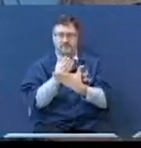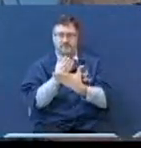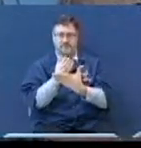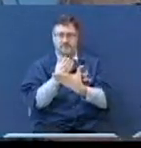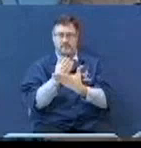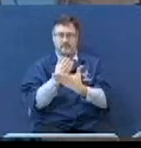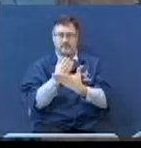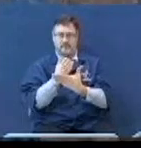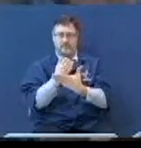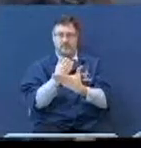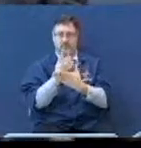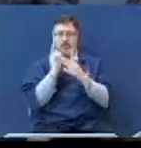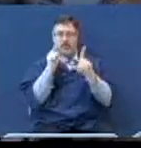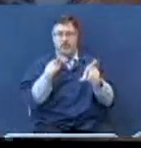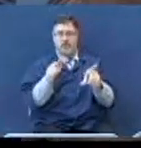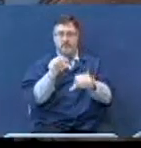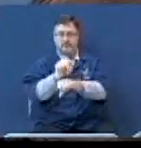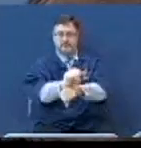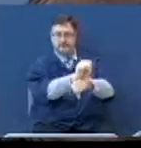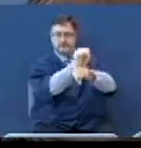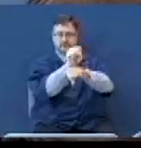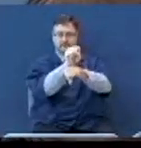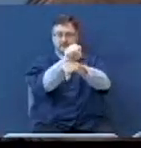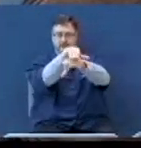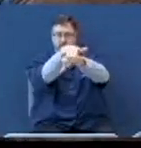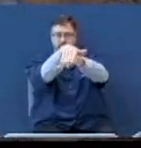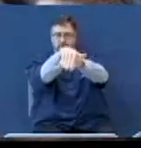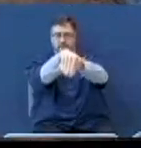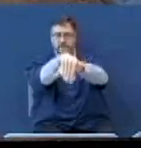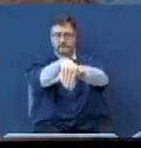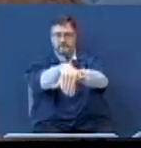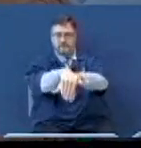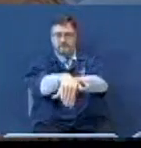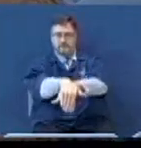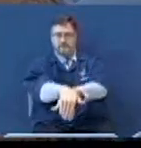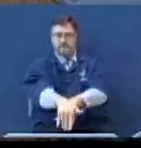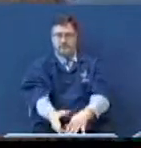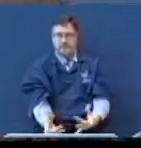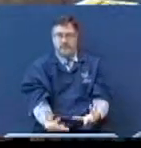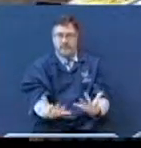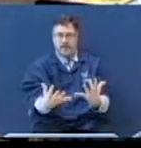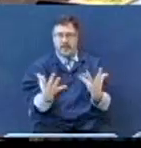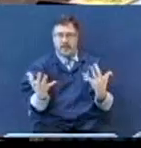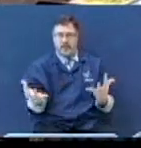you are bound for hell and there'll be no turning back.